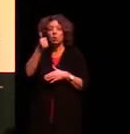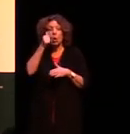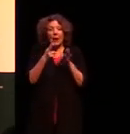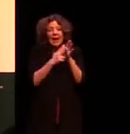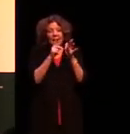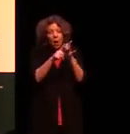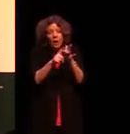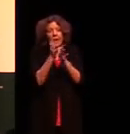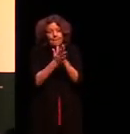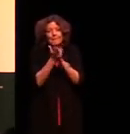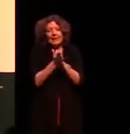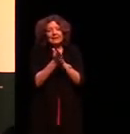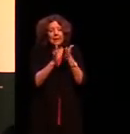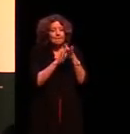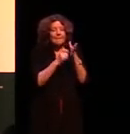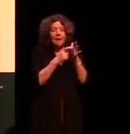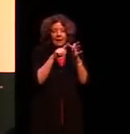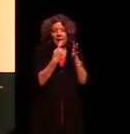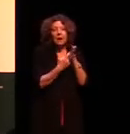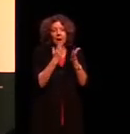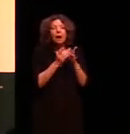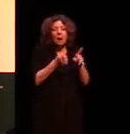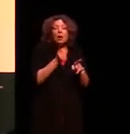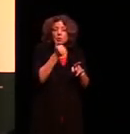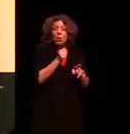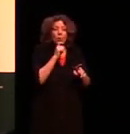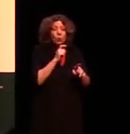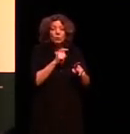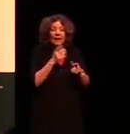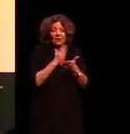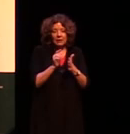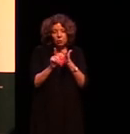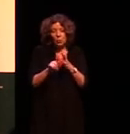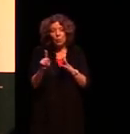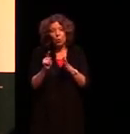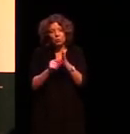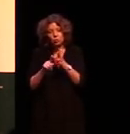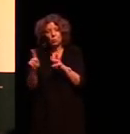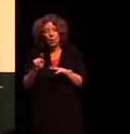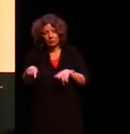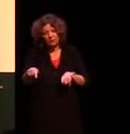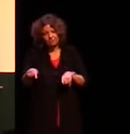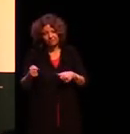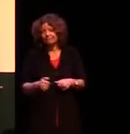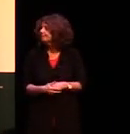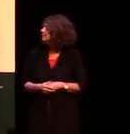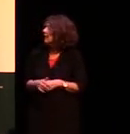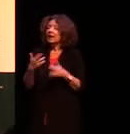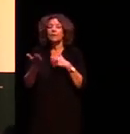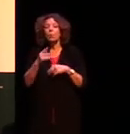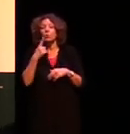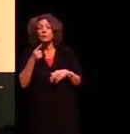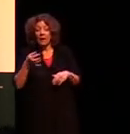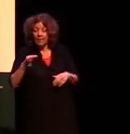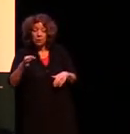will always have its little G marker on it and will always know who's doing what if I wanted to say the dog